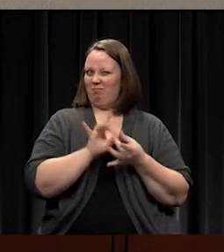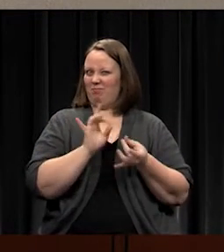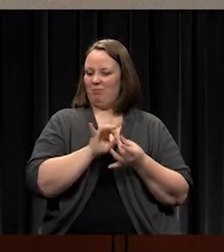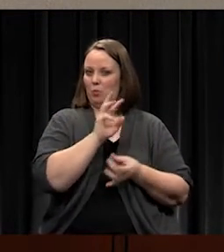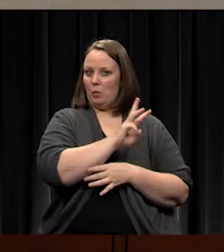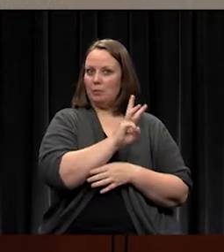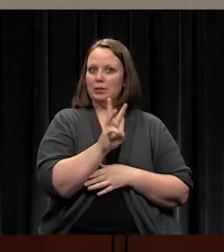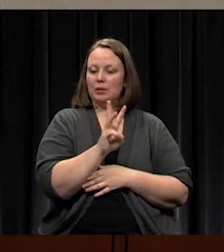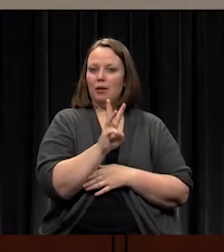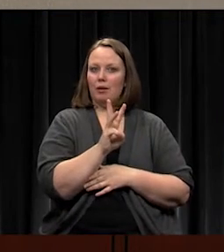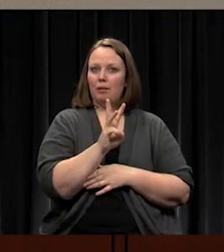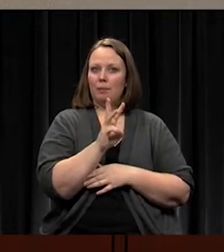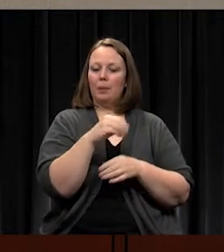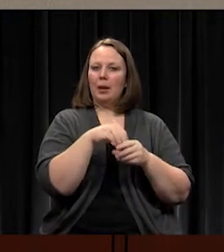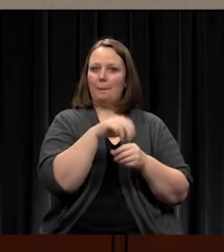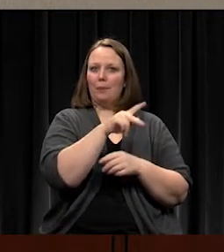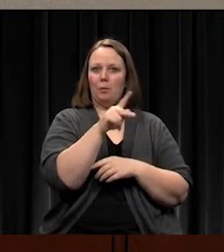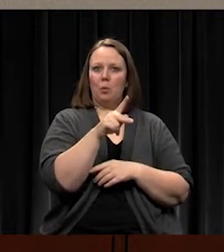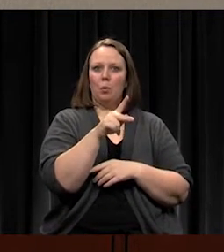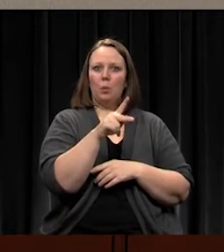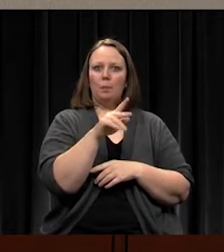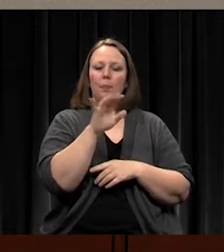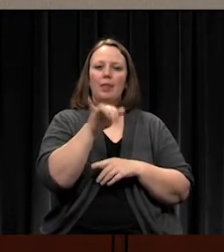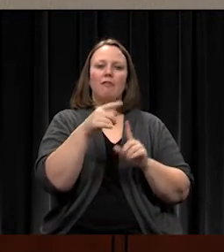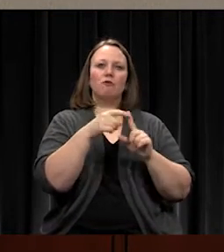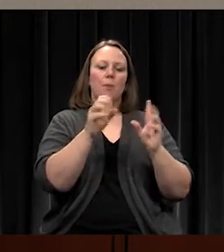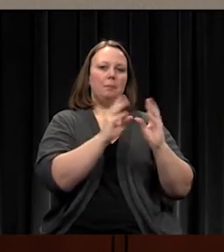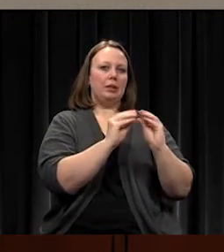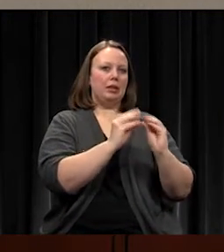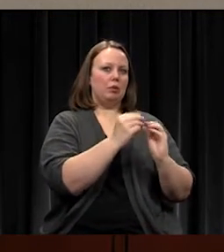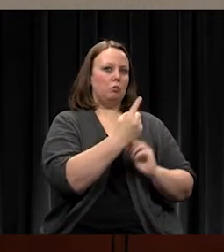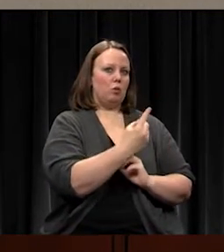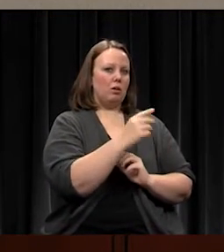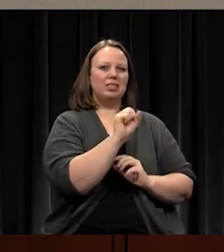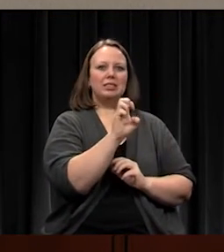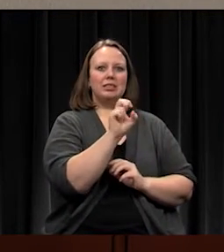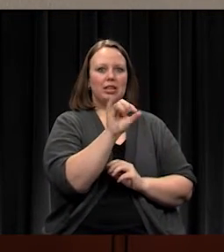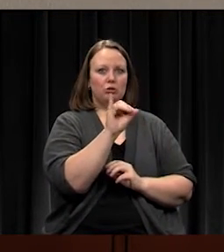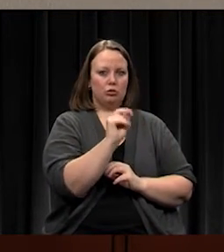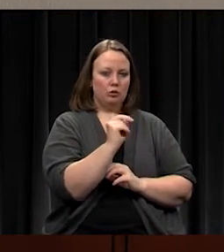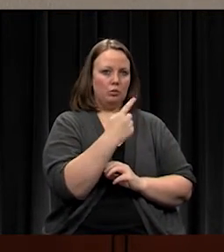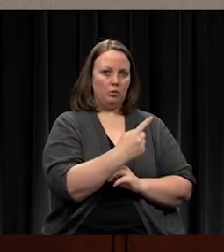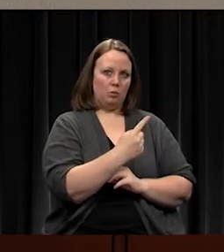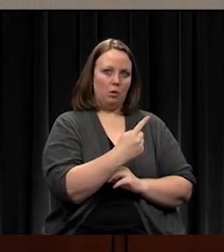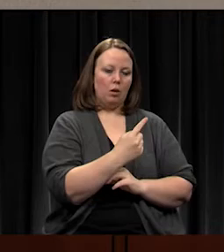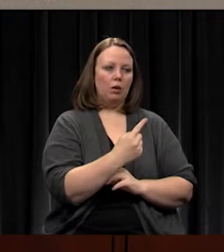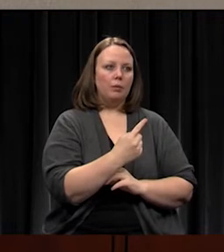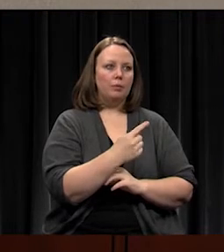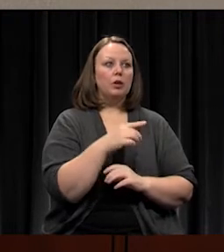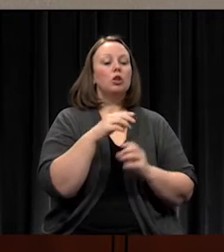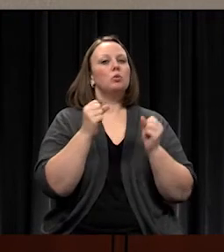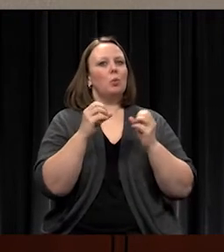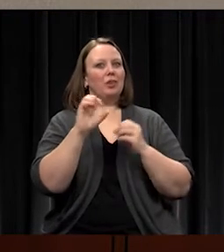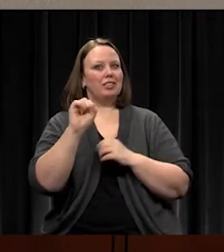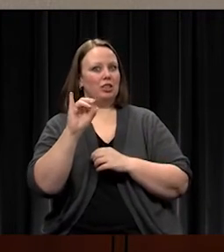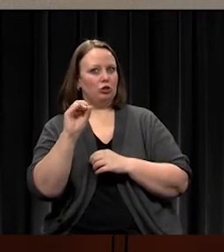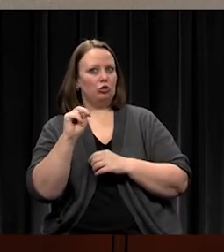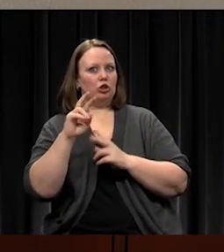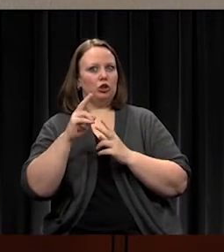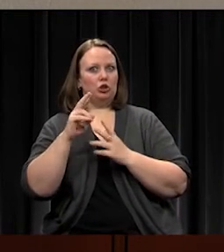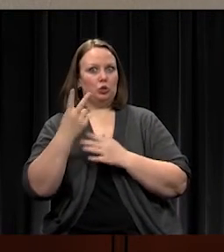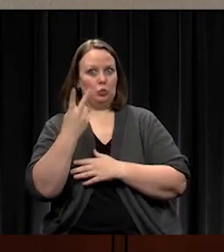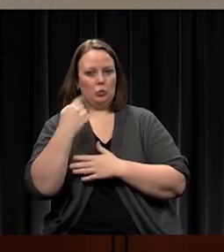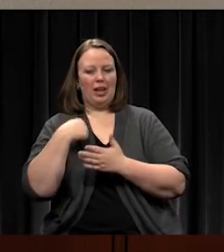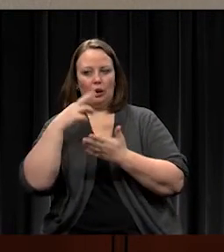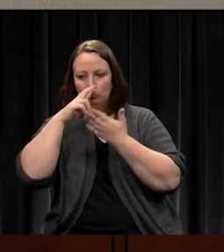question came up session one, I went back session two and you'll see maps that show every elementary school and where it splits to its middle, middle schools